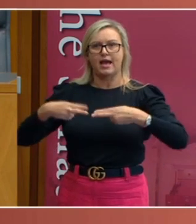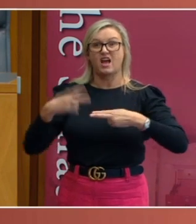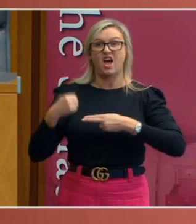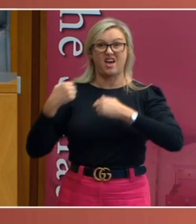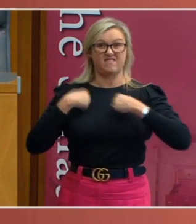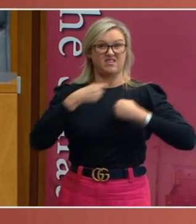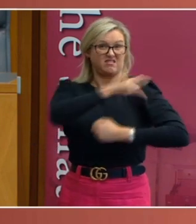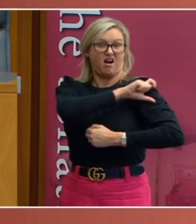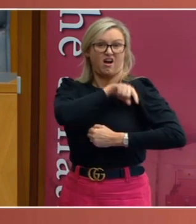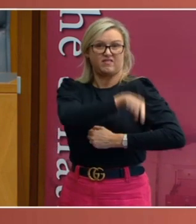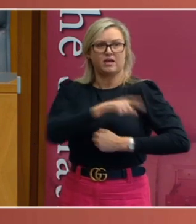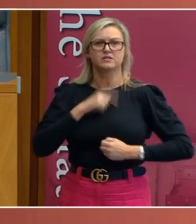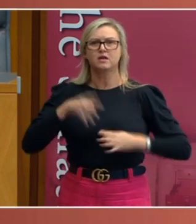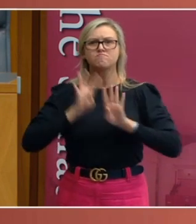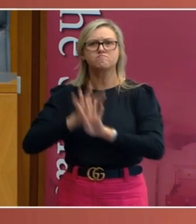to shoot them.